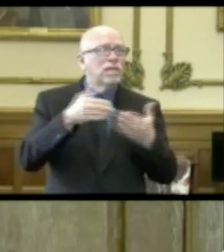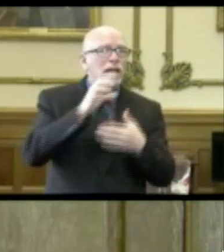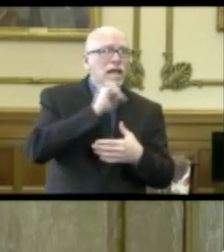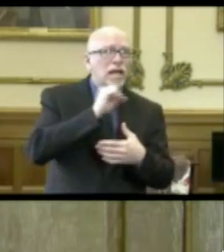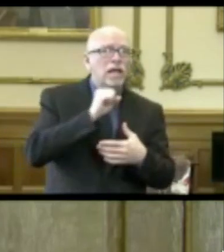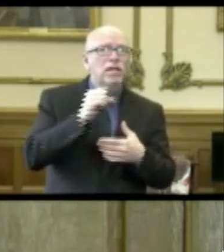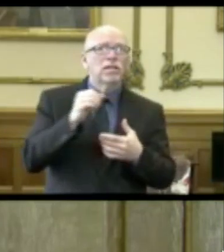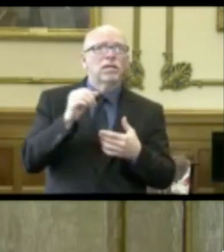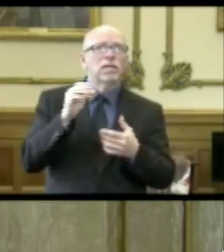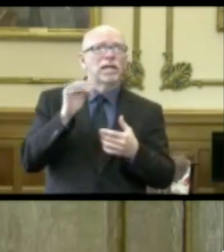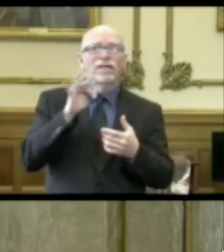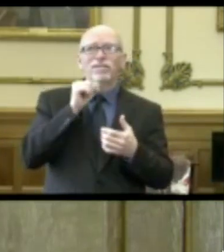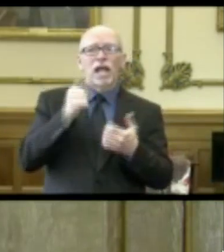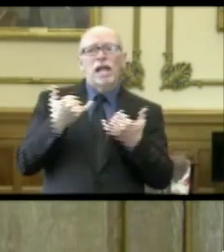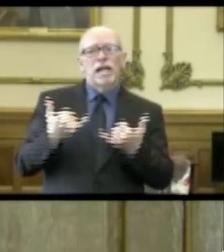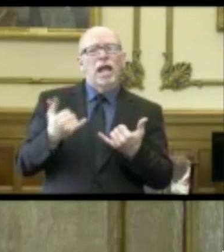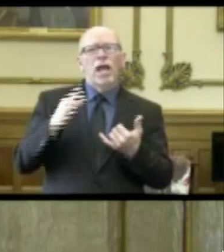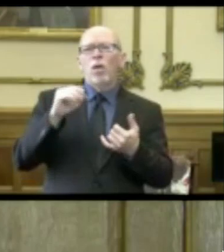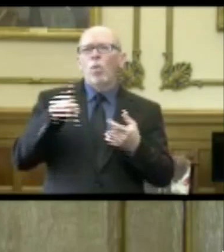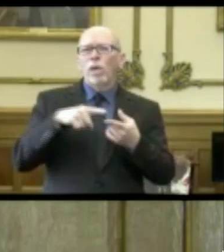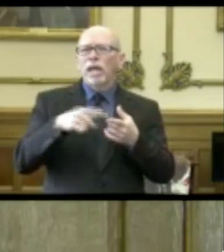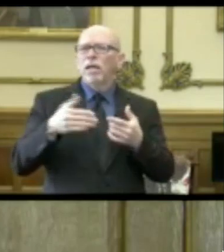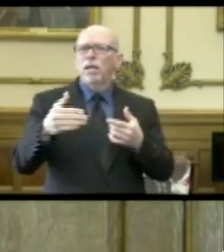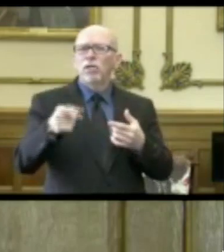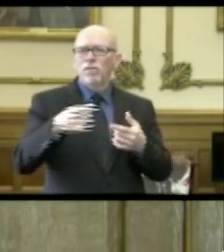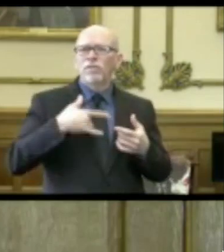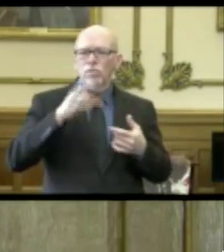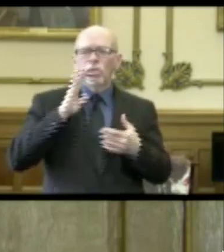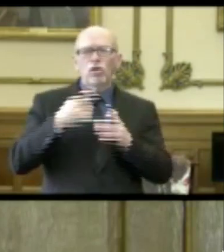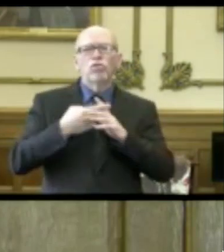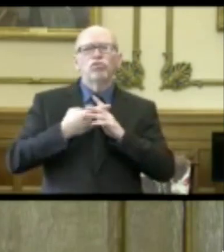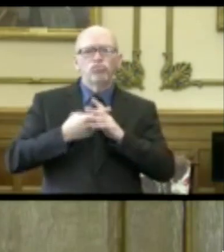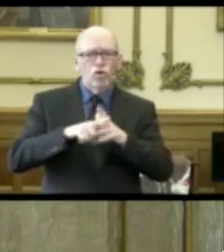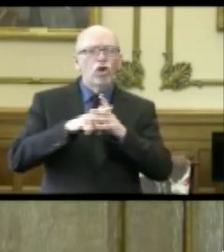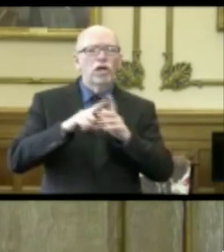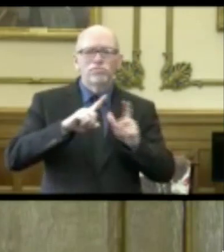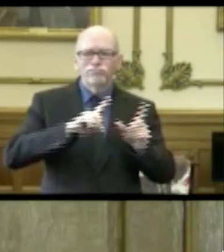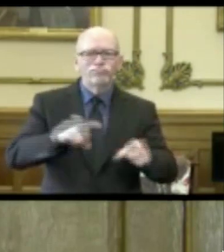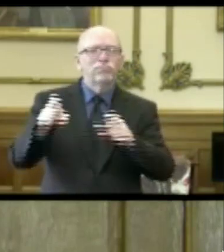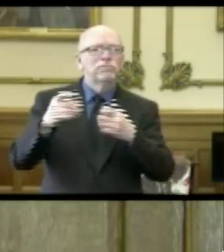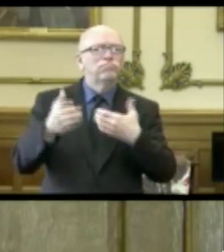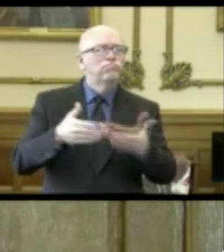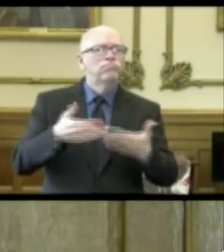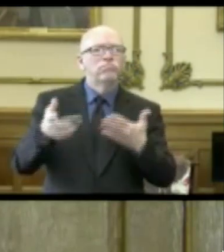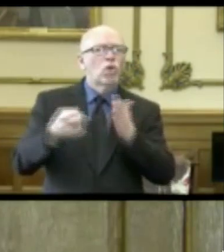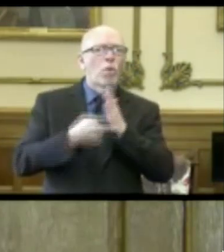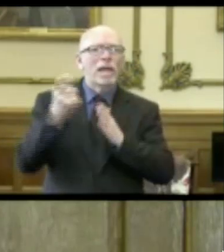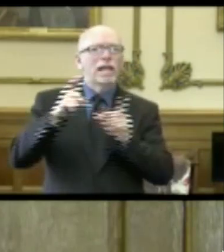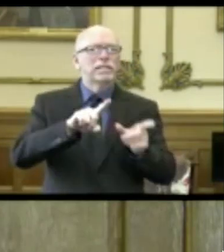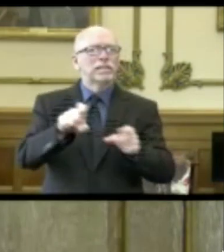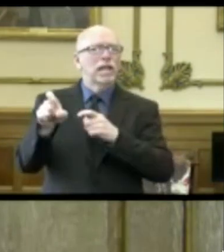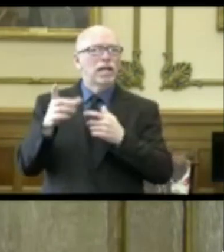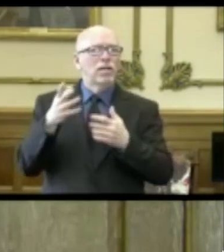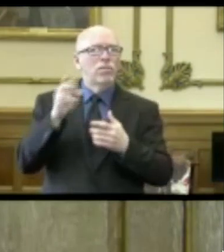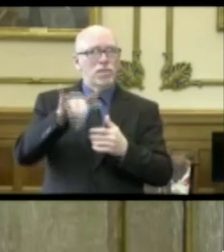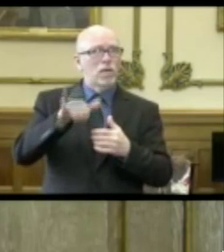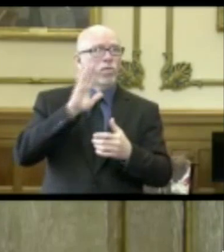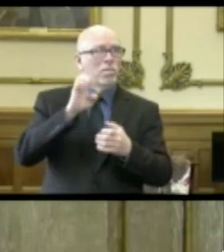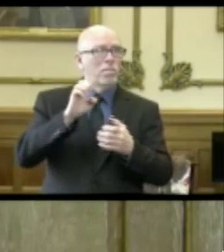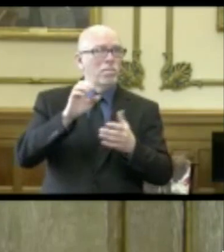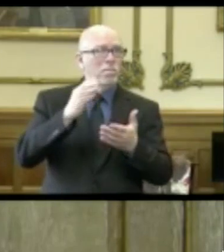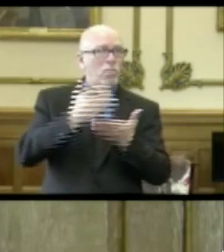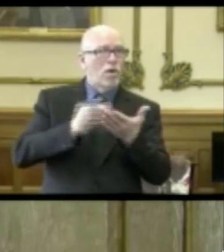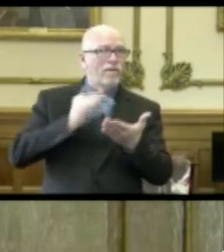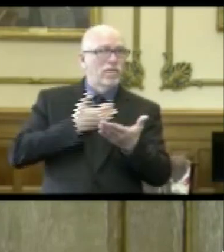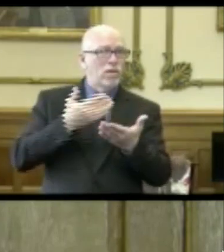not now, at what point do you see that happening? And is that a critical piece of trying to expand testing and getting